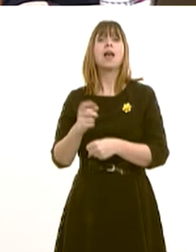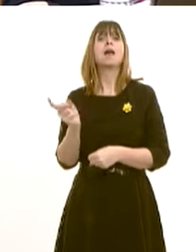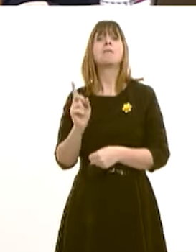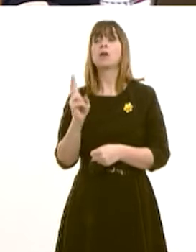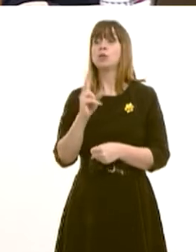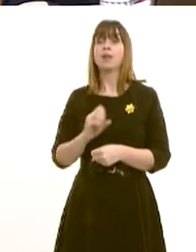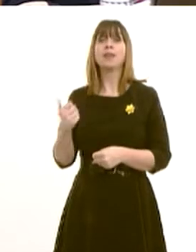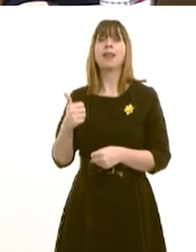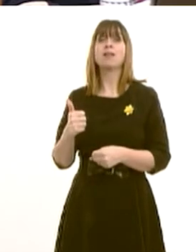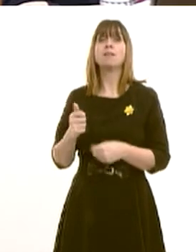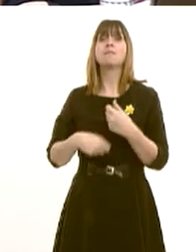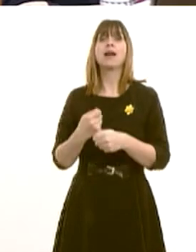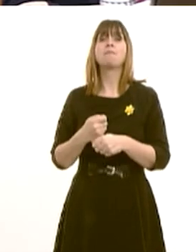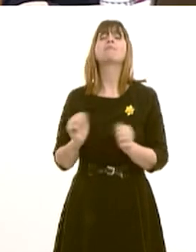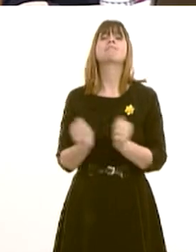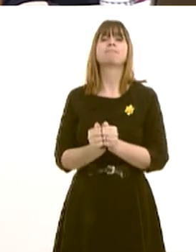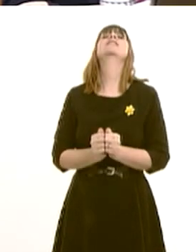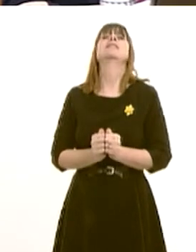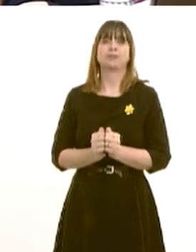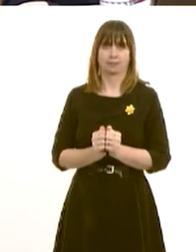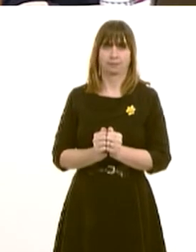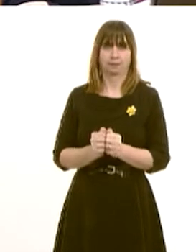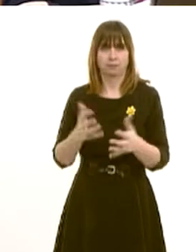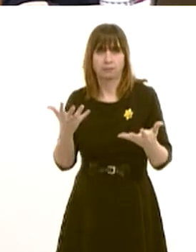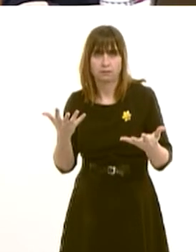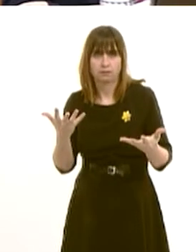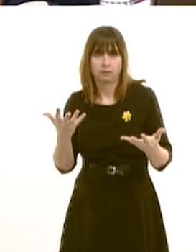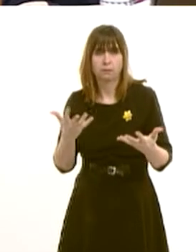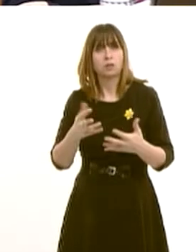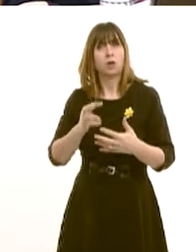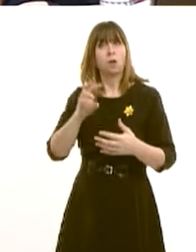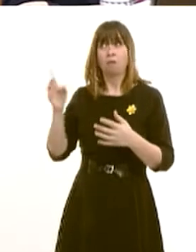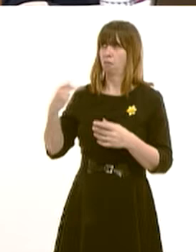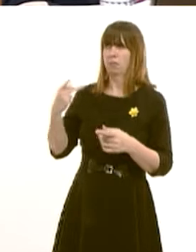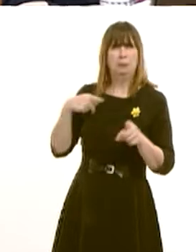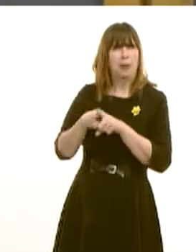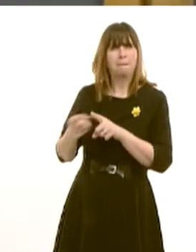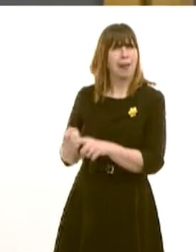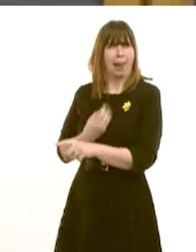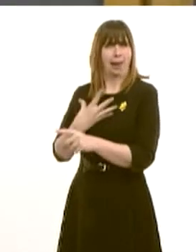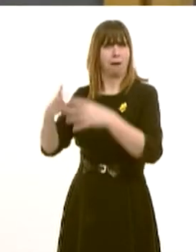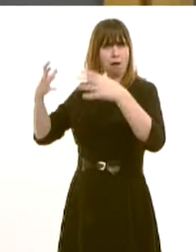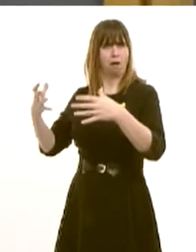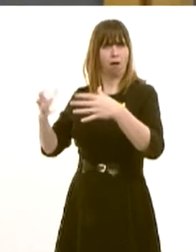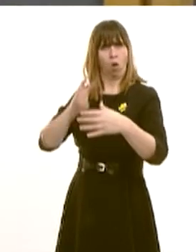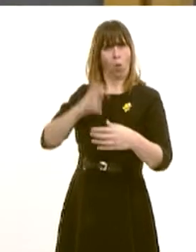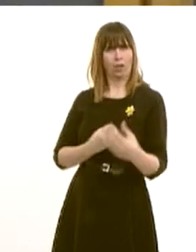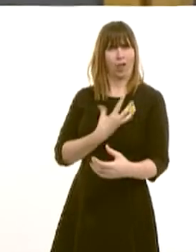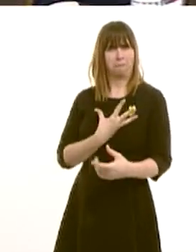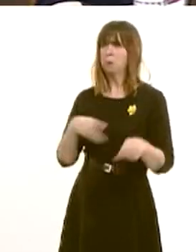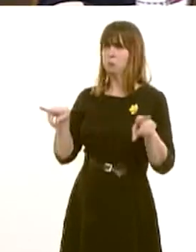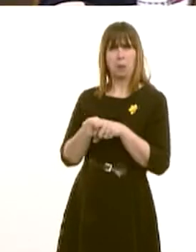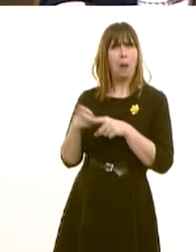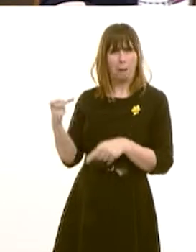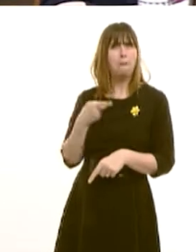2011. The view of the Welsh Labour Party and the Welsh Government is one and the same. The bill was inadequate. It